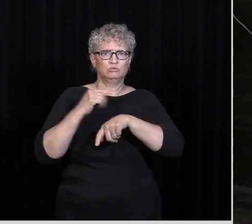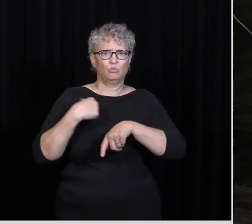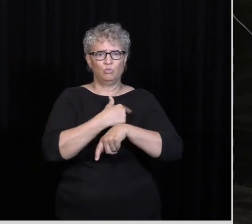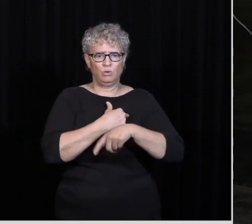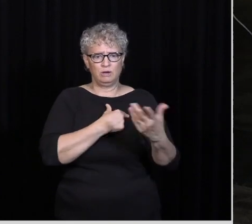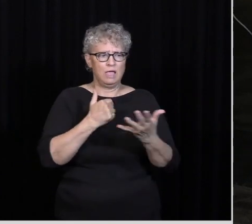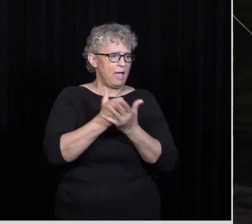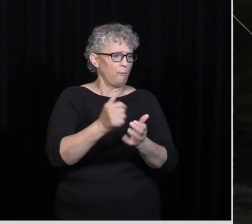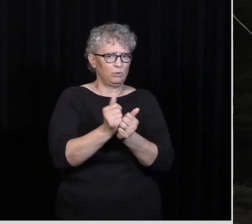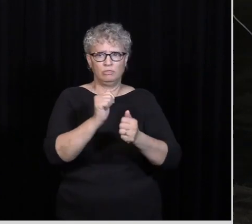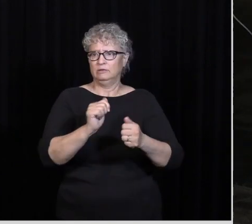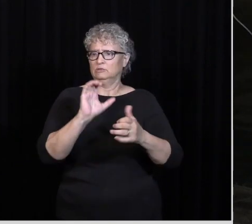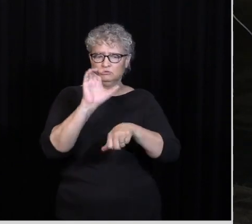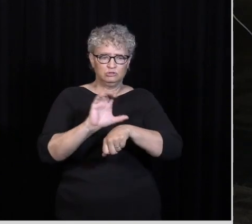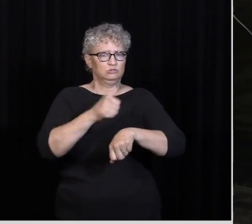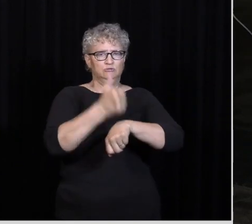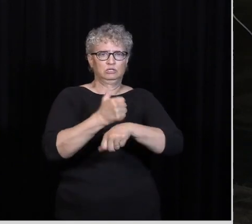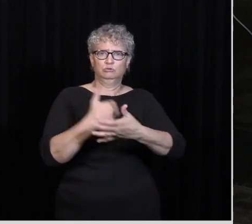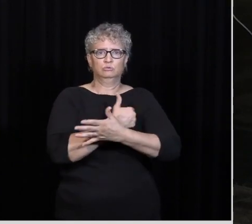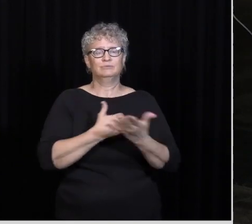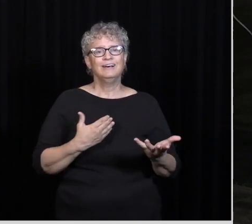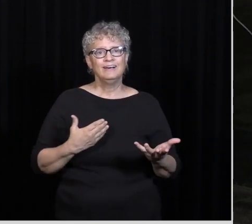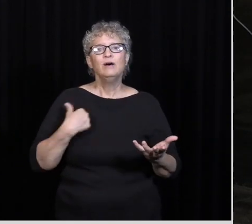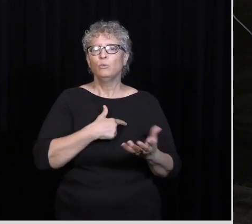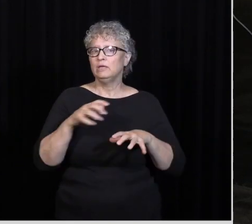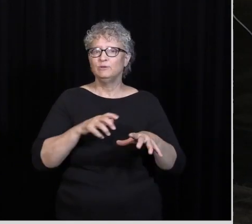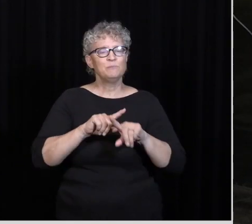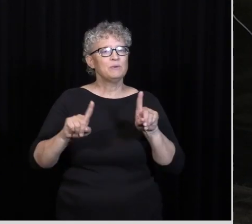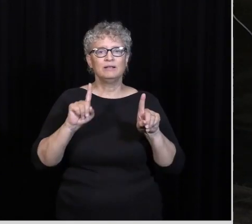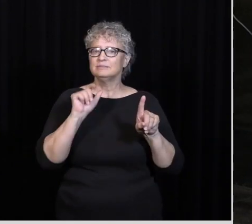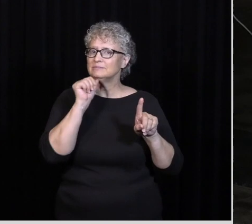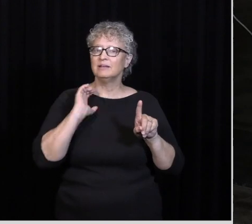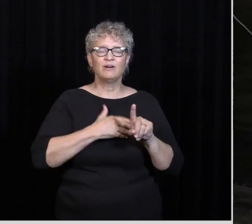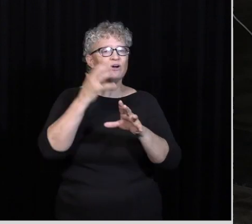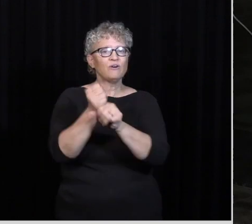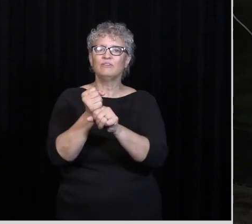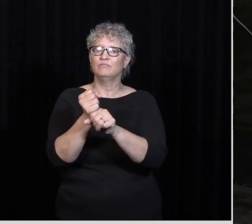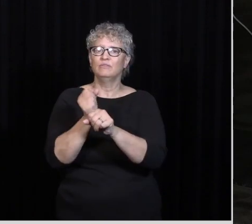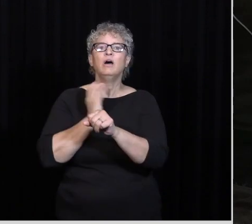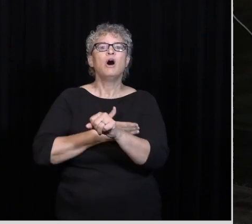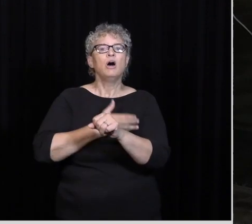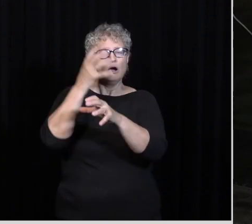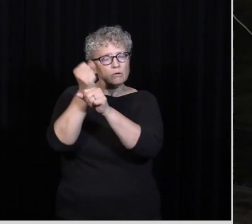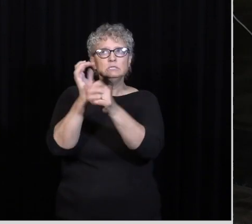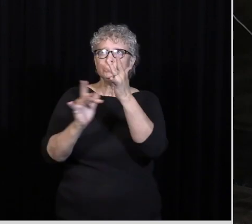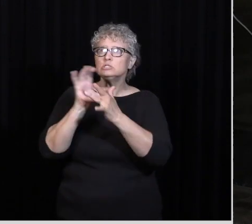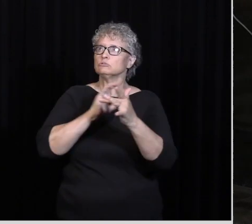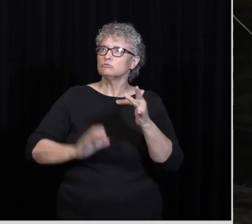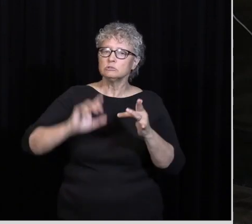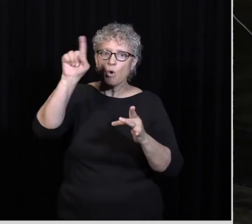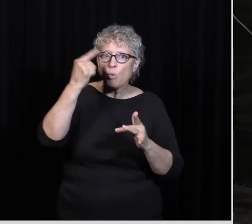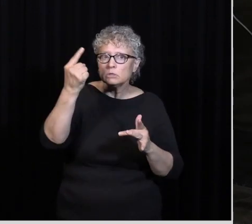helping With the church plants Or something Listen, we do that But that's not What our confidence is in Our confidence is in Jesus Christ Because only